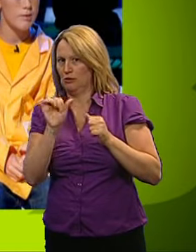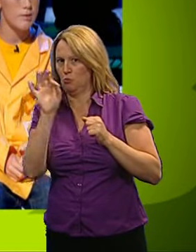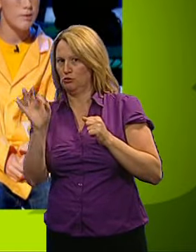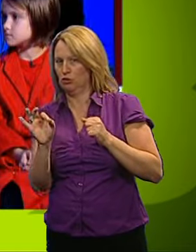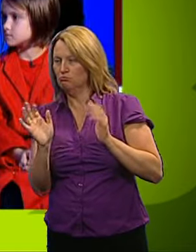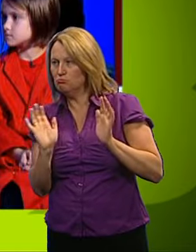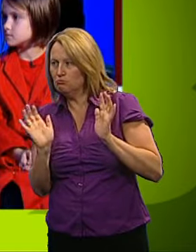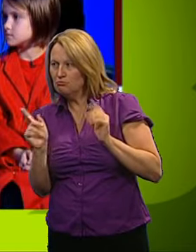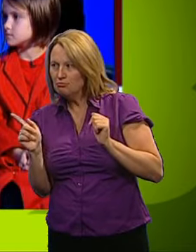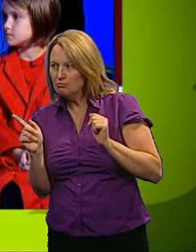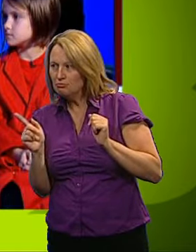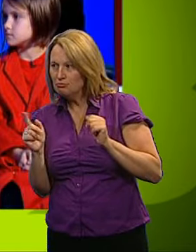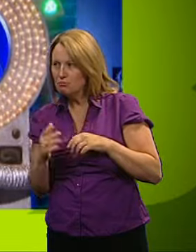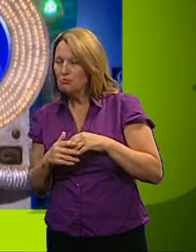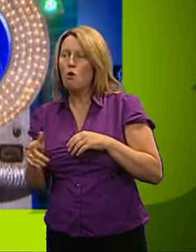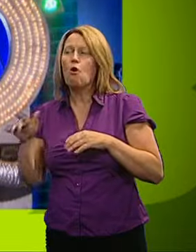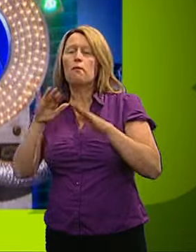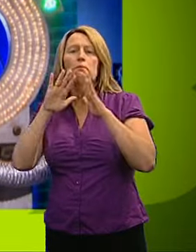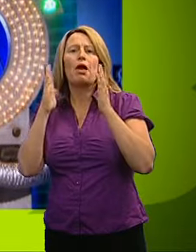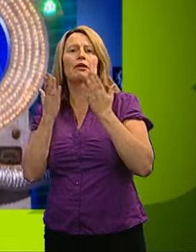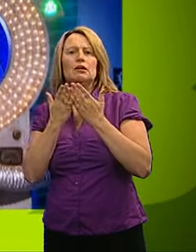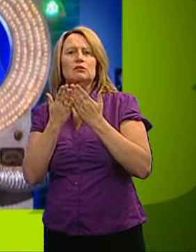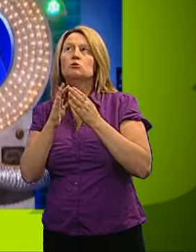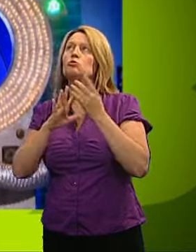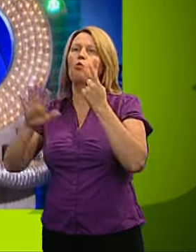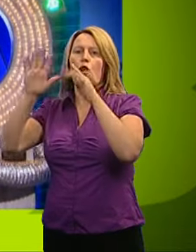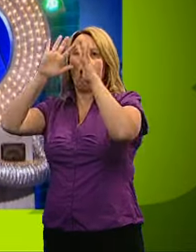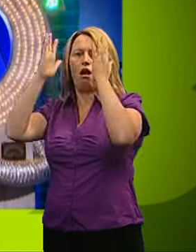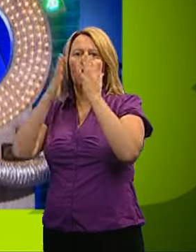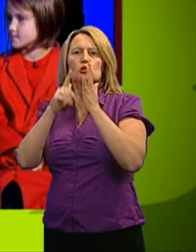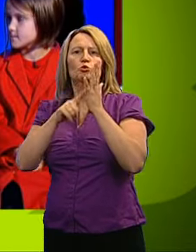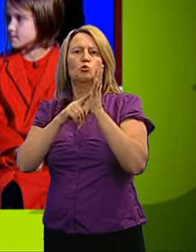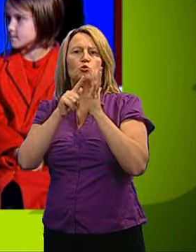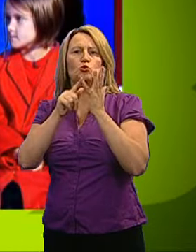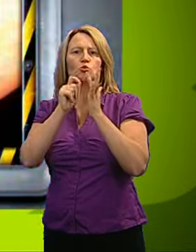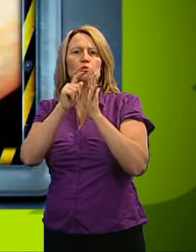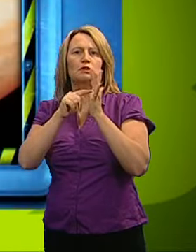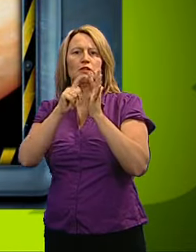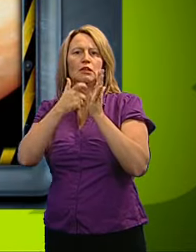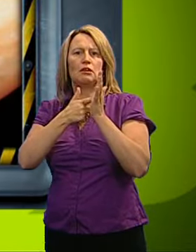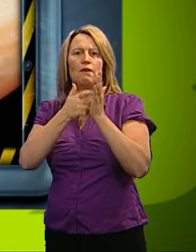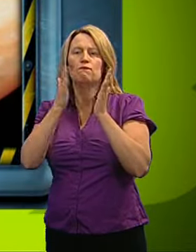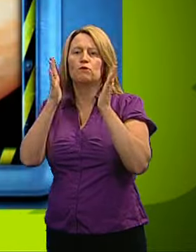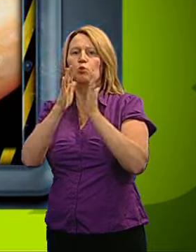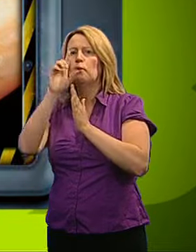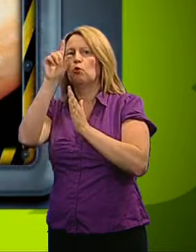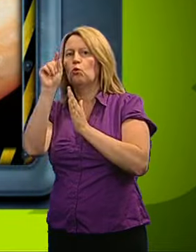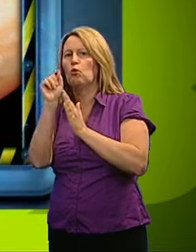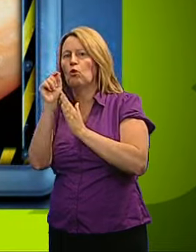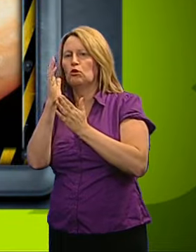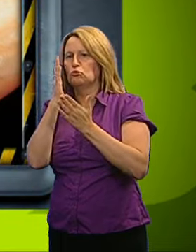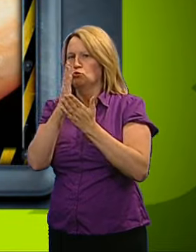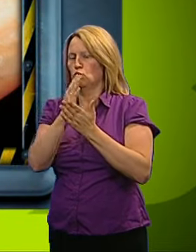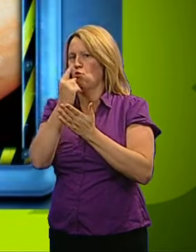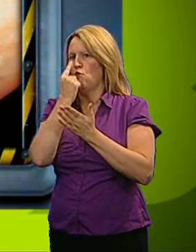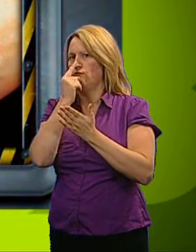can win on their next question. of all the planets in the solar system, Jupiter has the fewest moons.